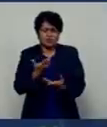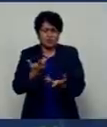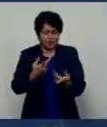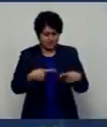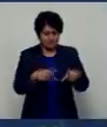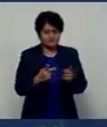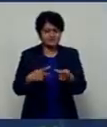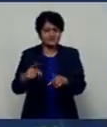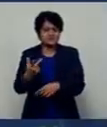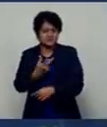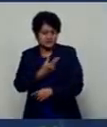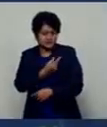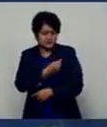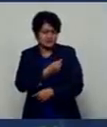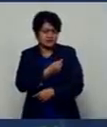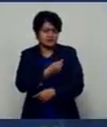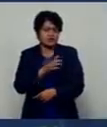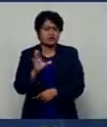by the health ministry.